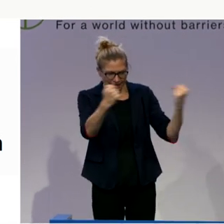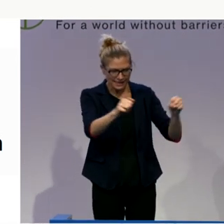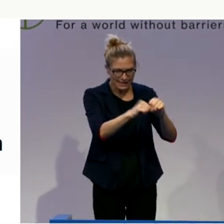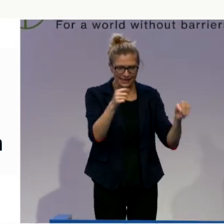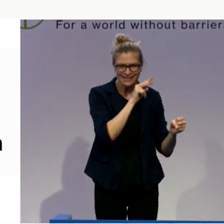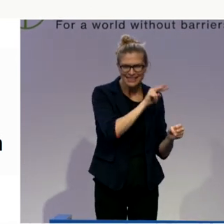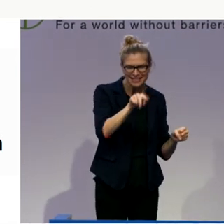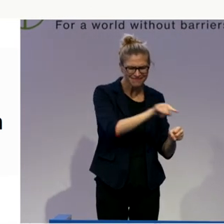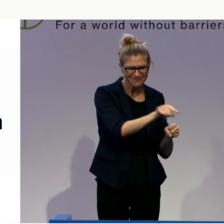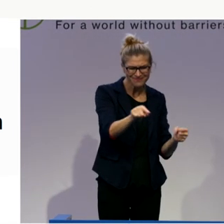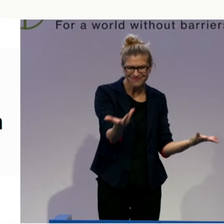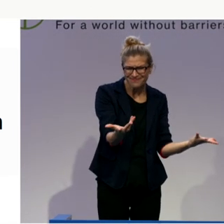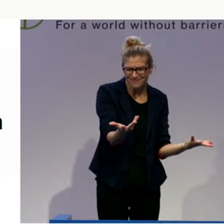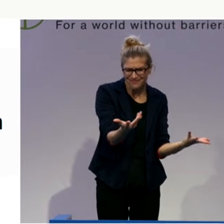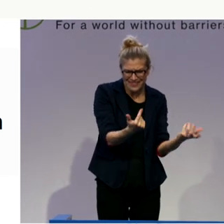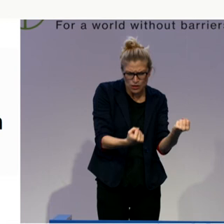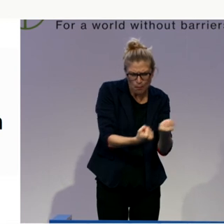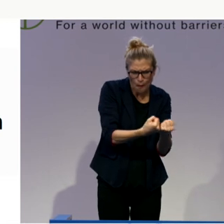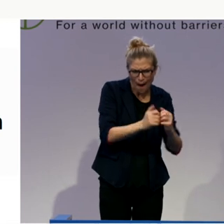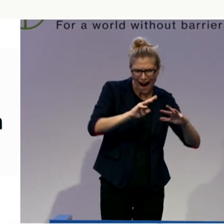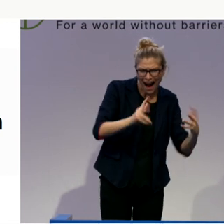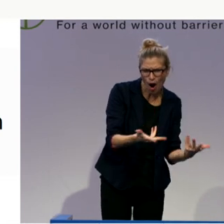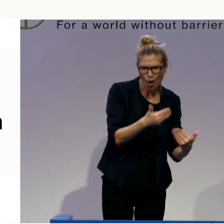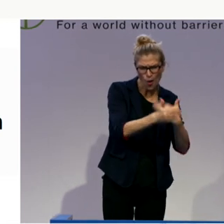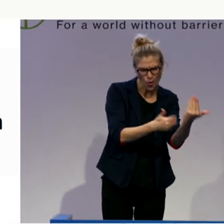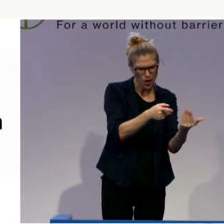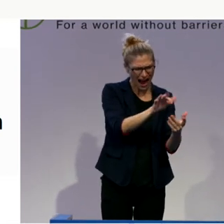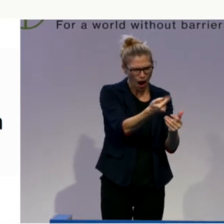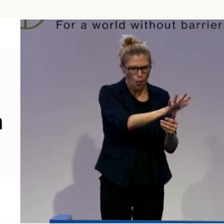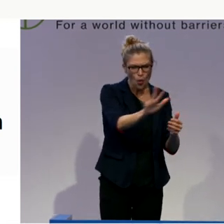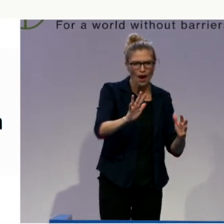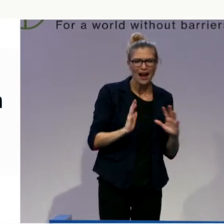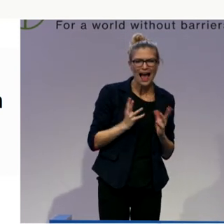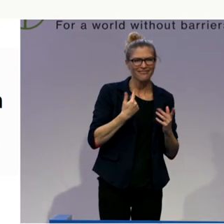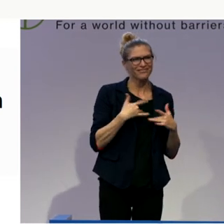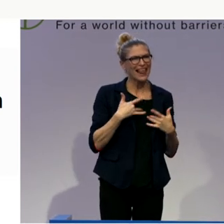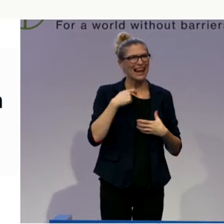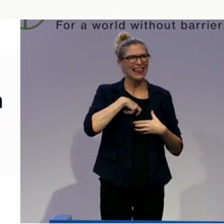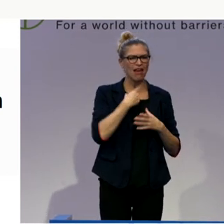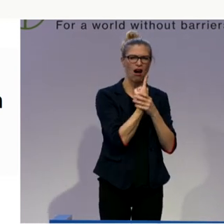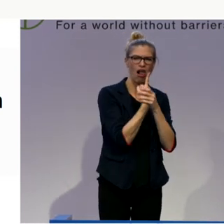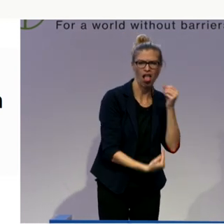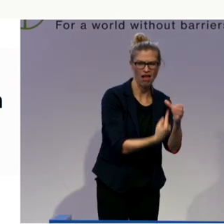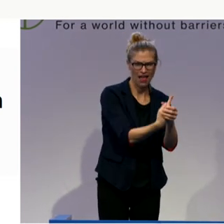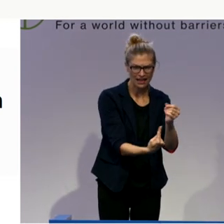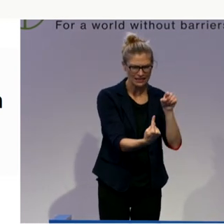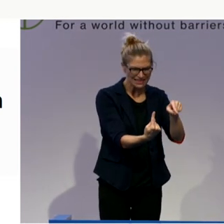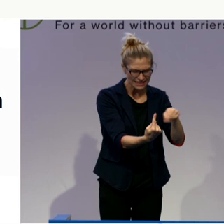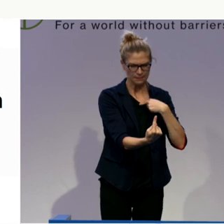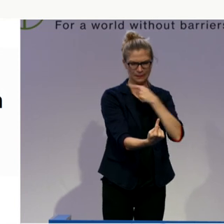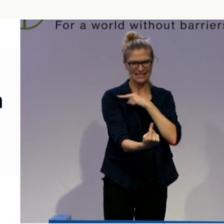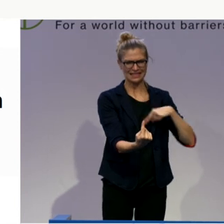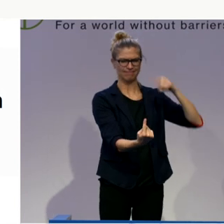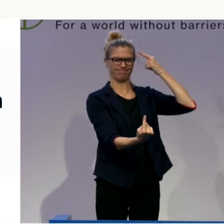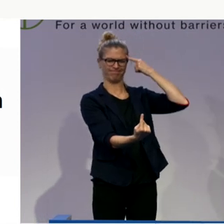to people who have lost abilities or who have hidden abilities to offer them support. And then not the support